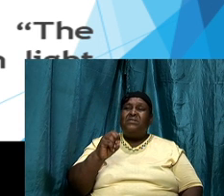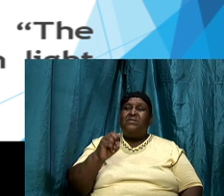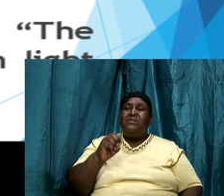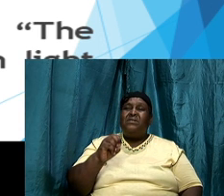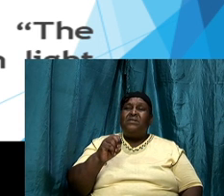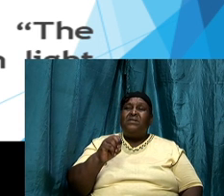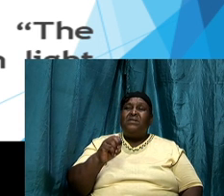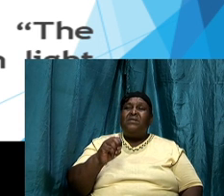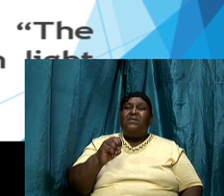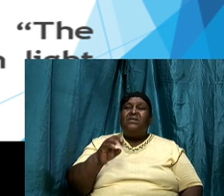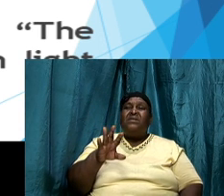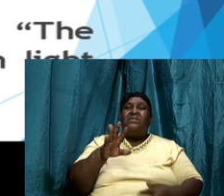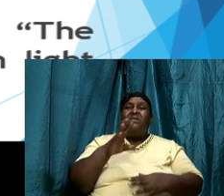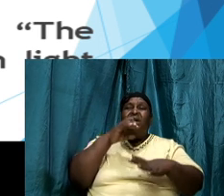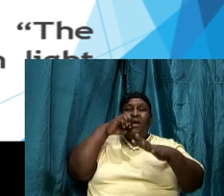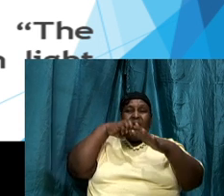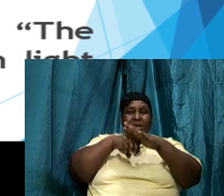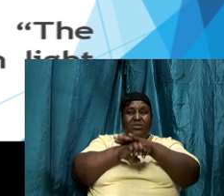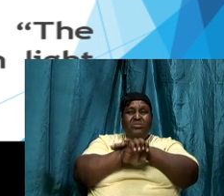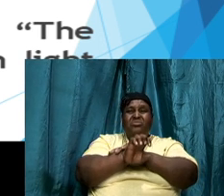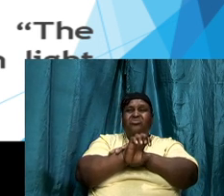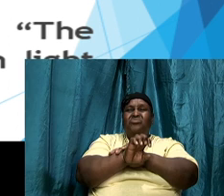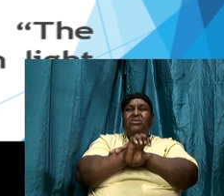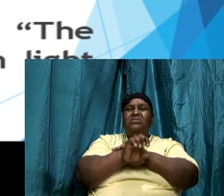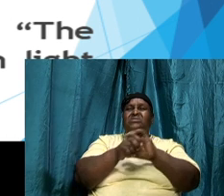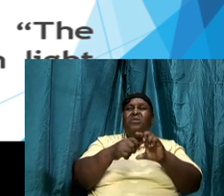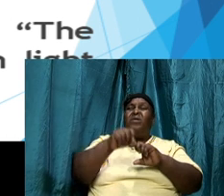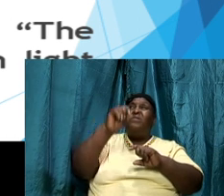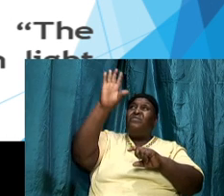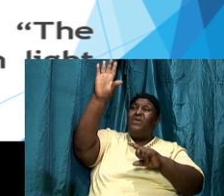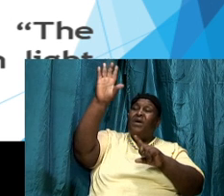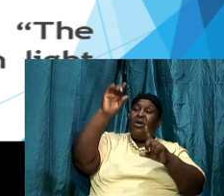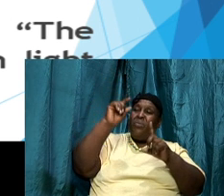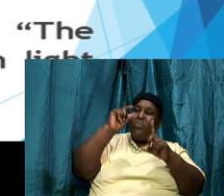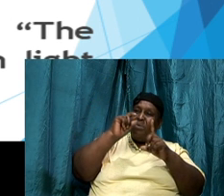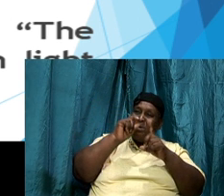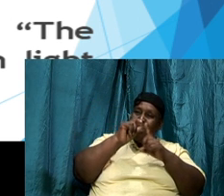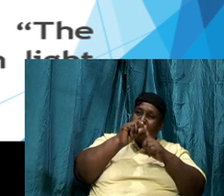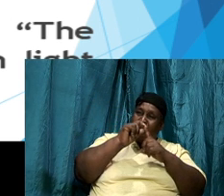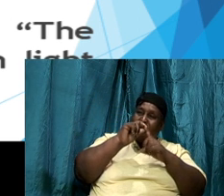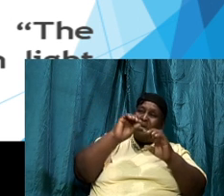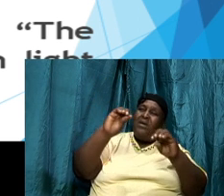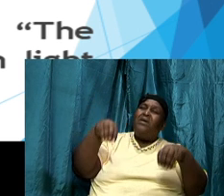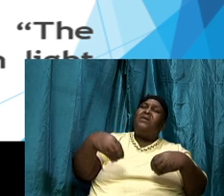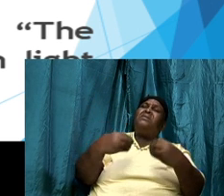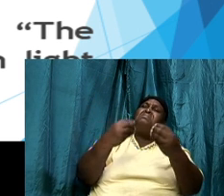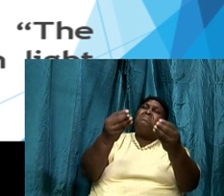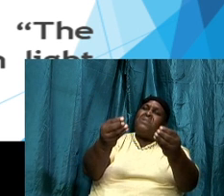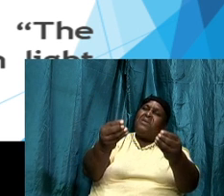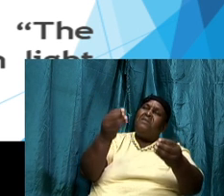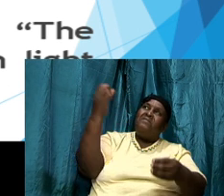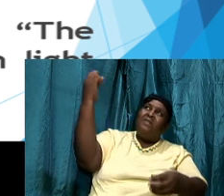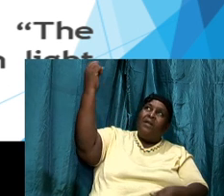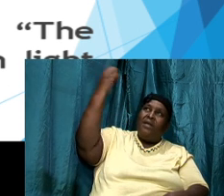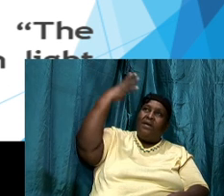put there the entrance of thy words giveth light